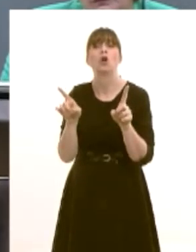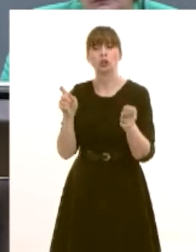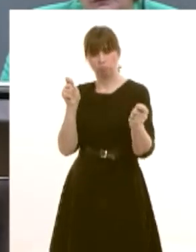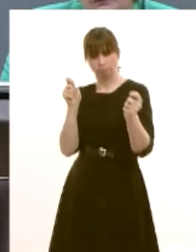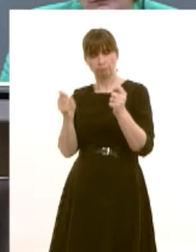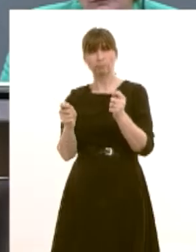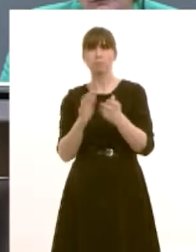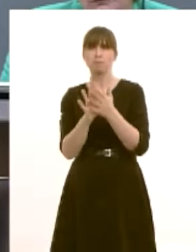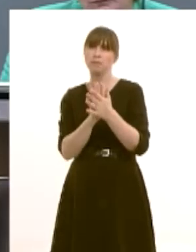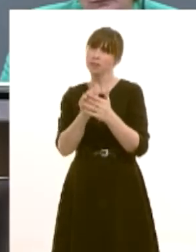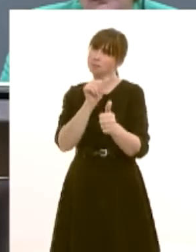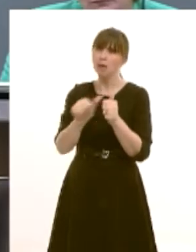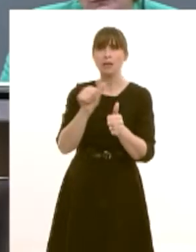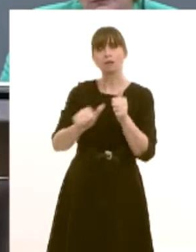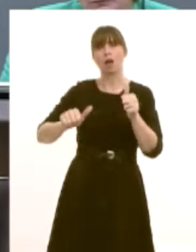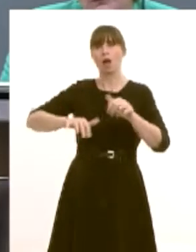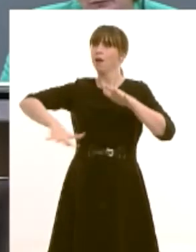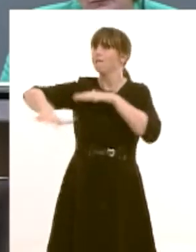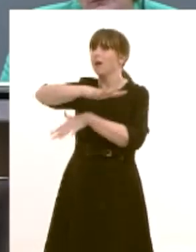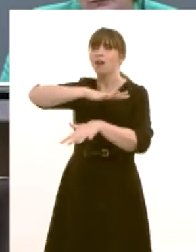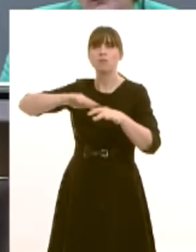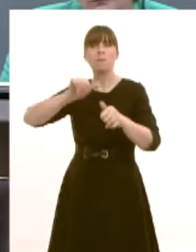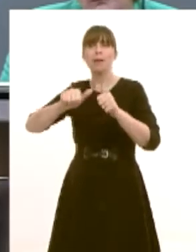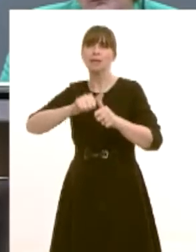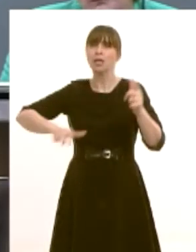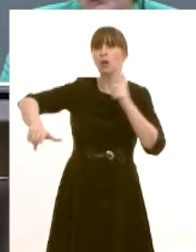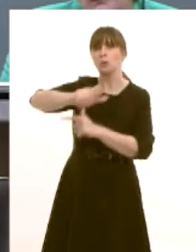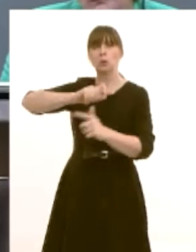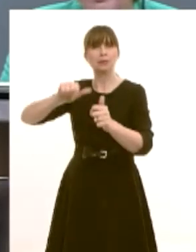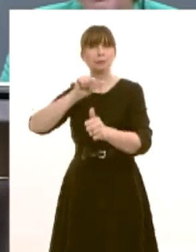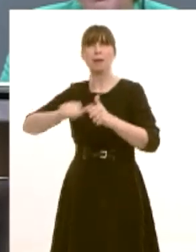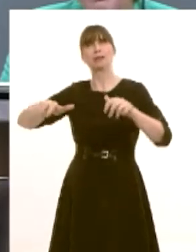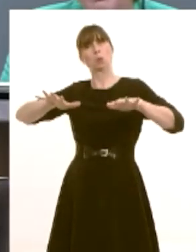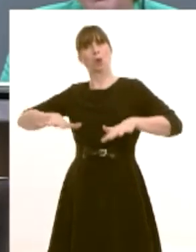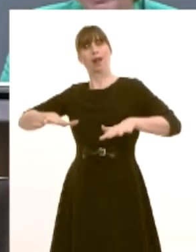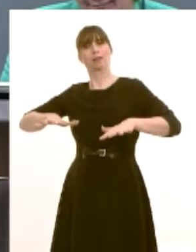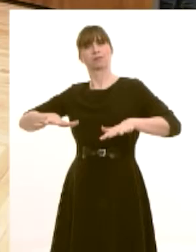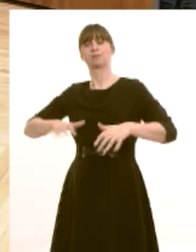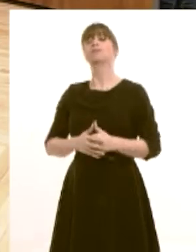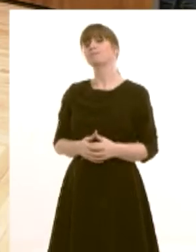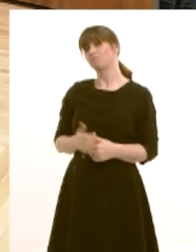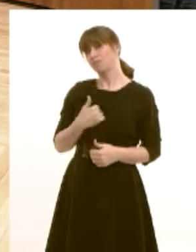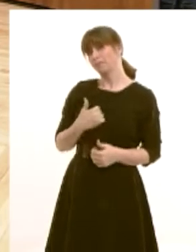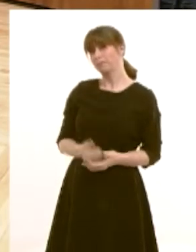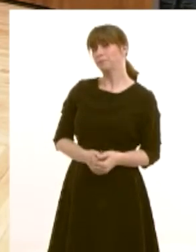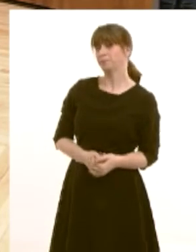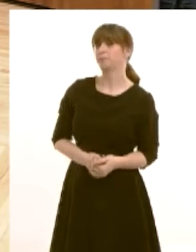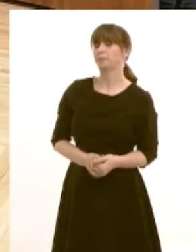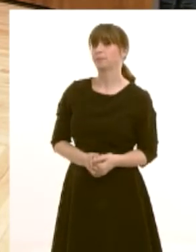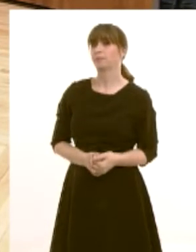and help create a better environment a better community and a better wales within the united kingdom well